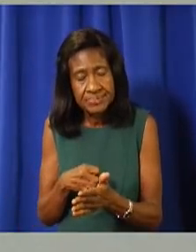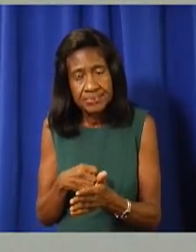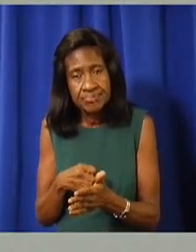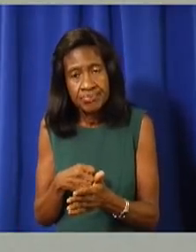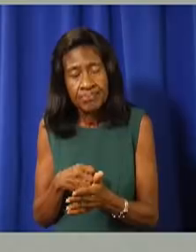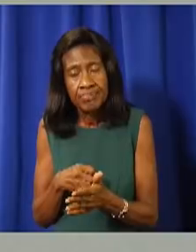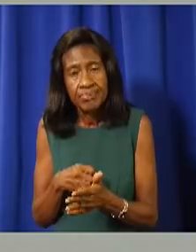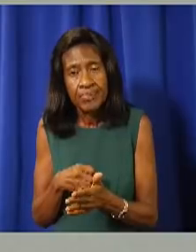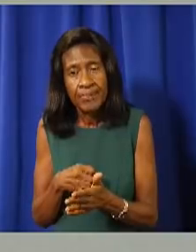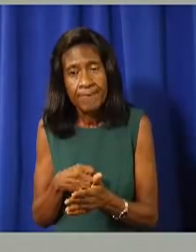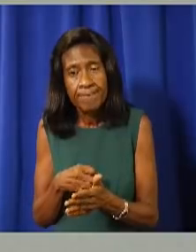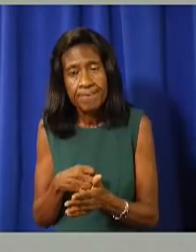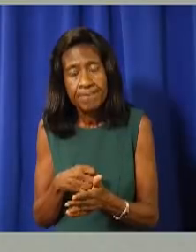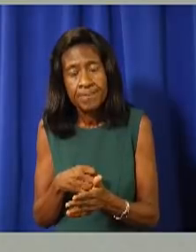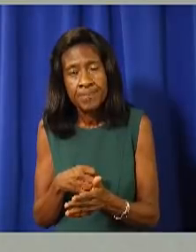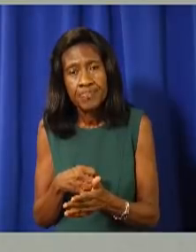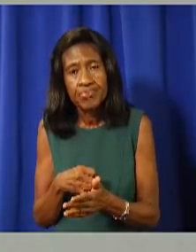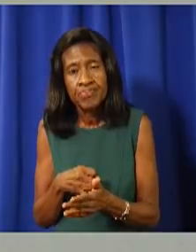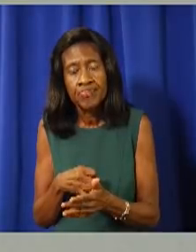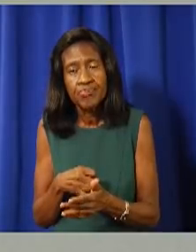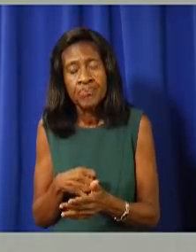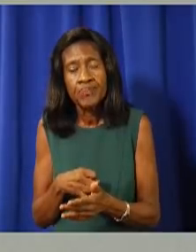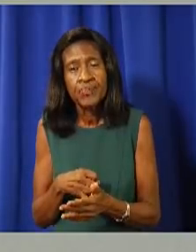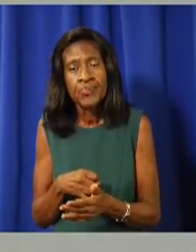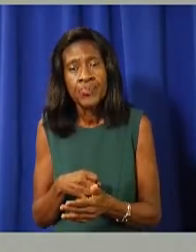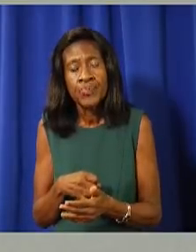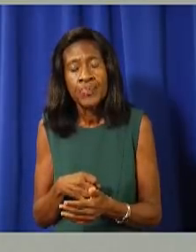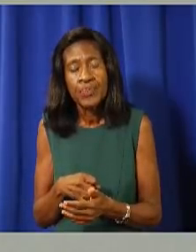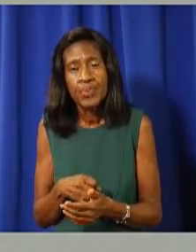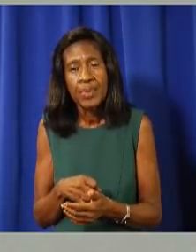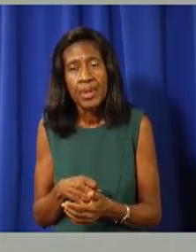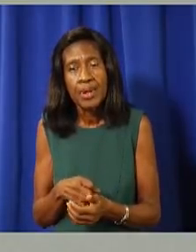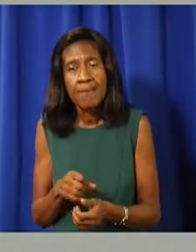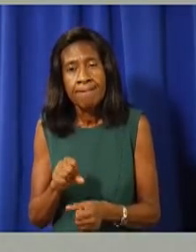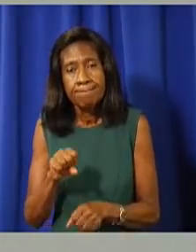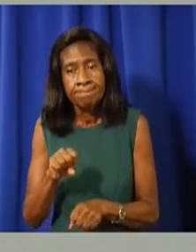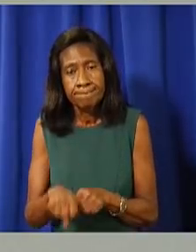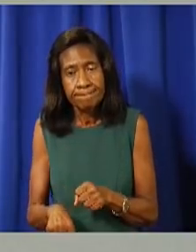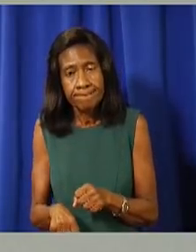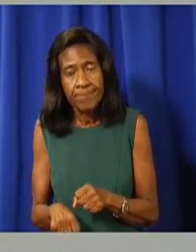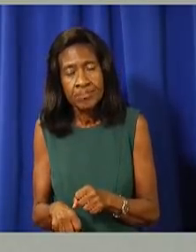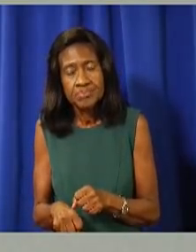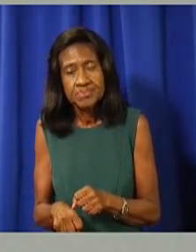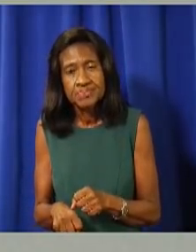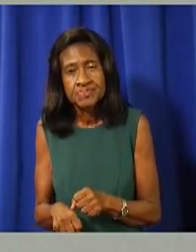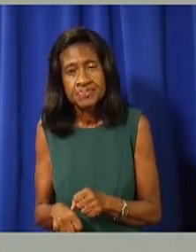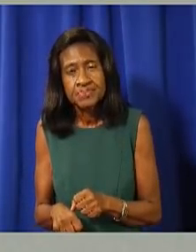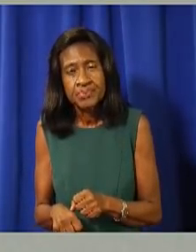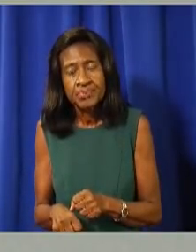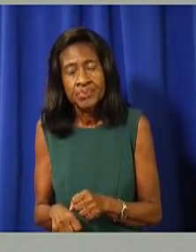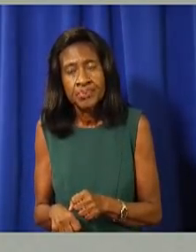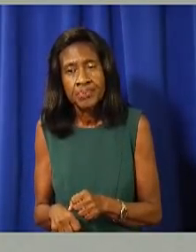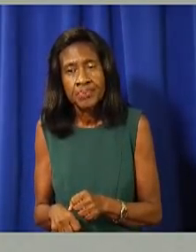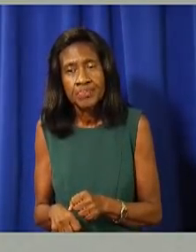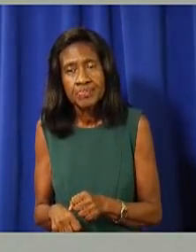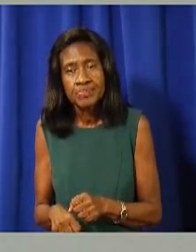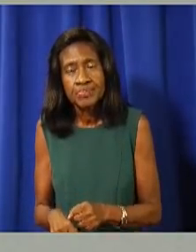um, the potential benefits. Um, so we are, we are going to